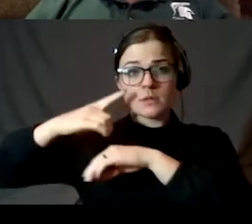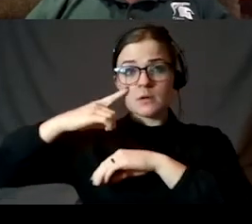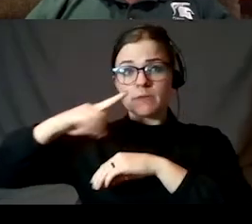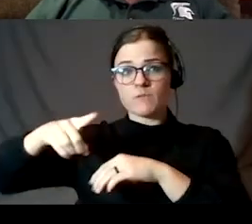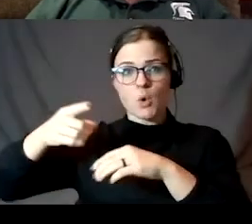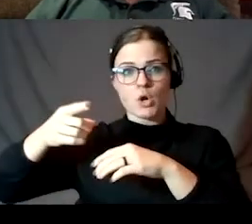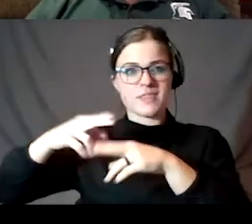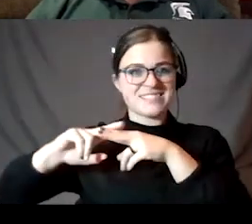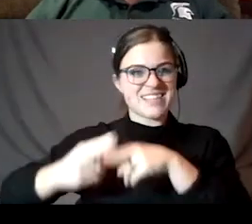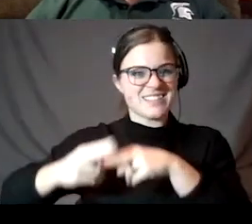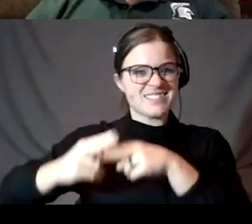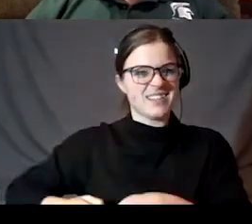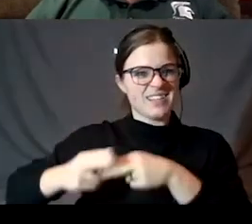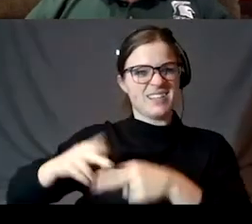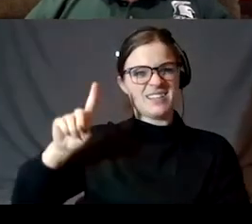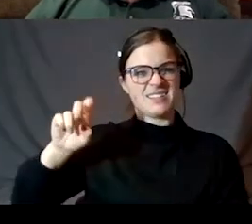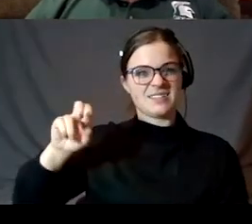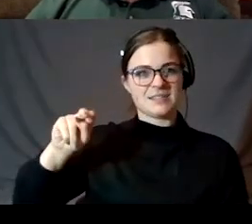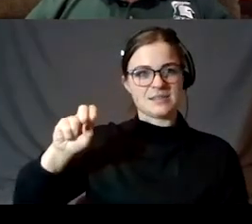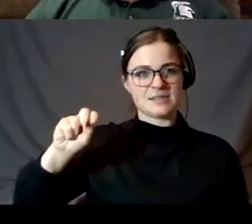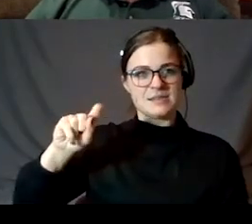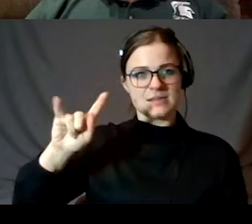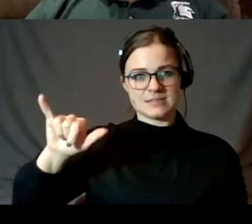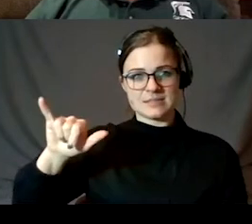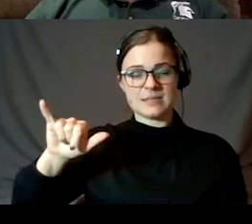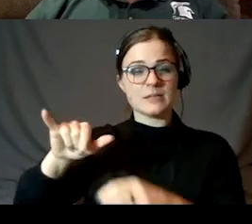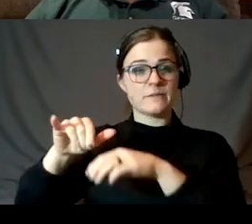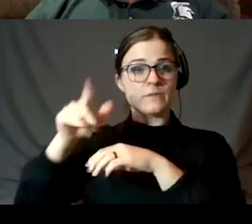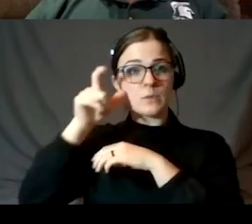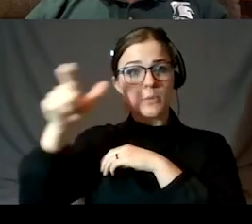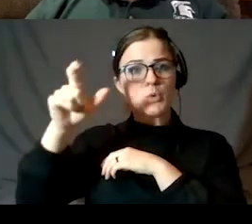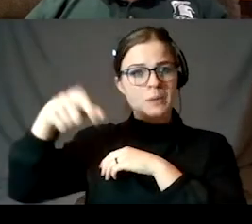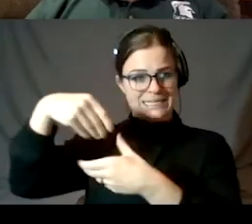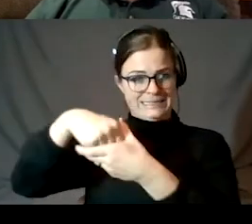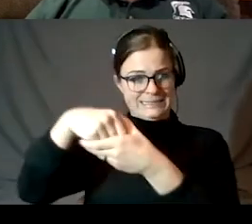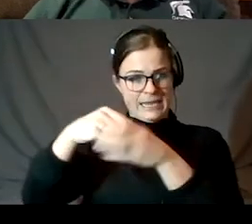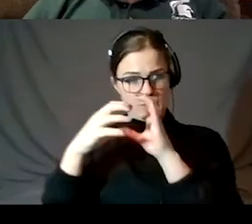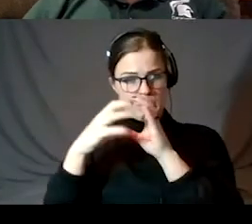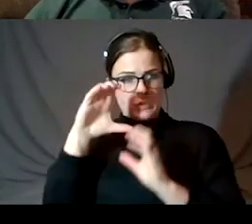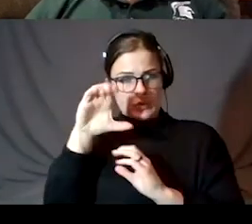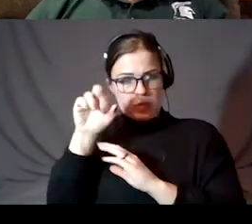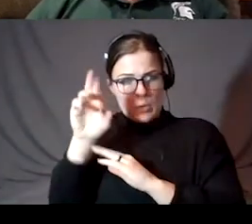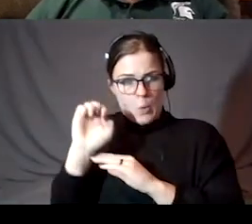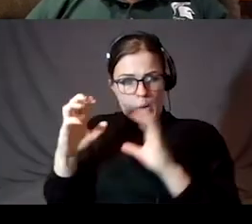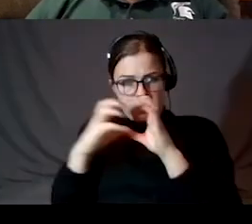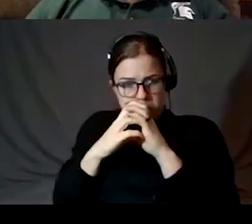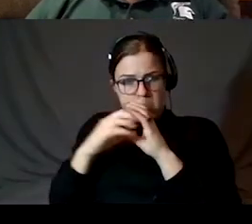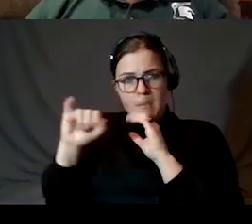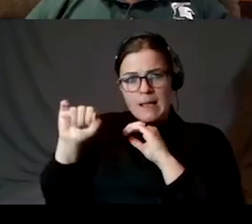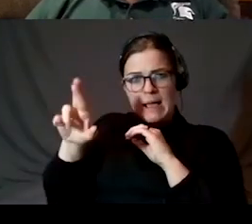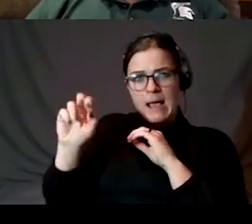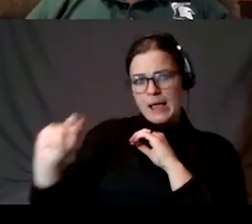density of the moon, it also has to have a reasonable amount of an iron core in it, although not as much as the Earth has.